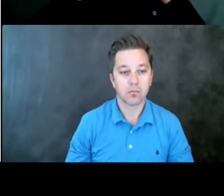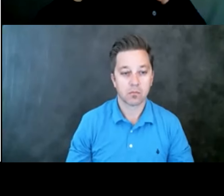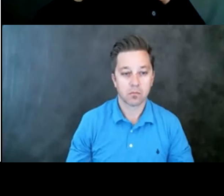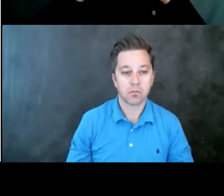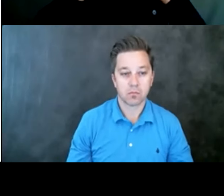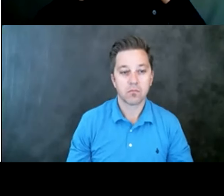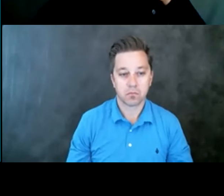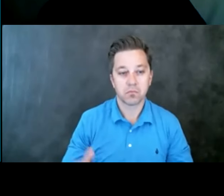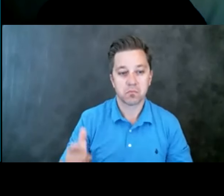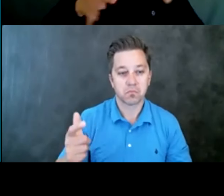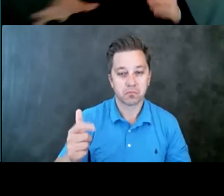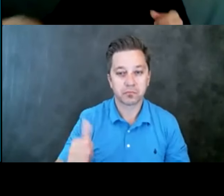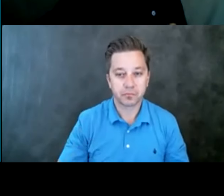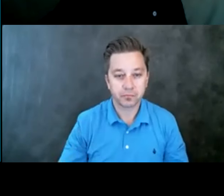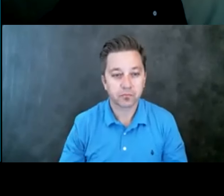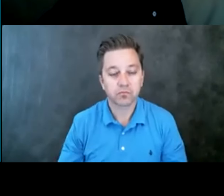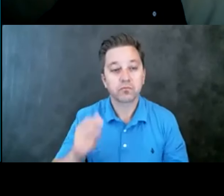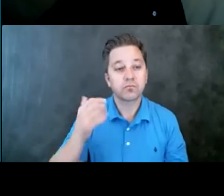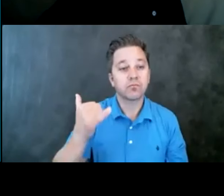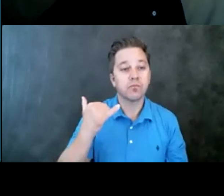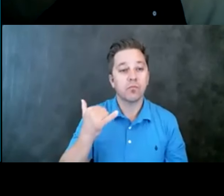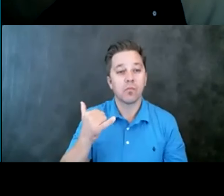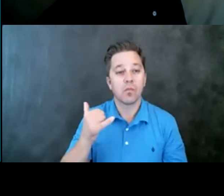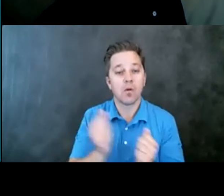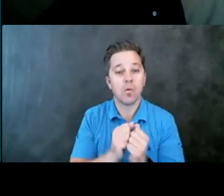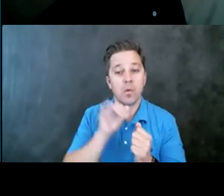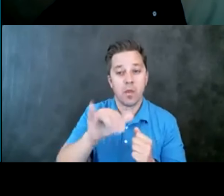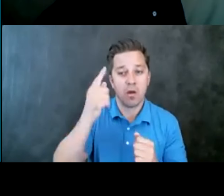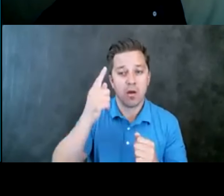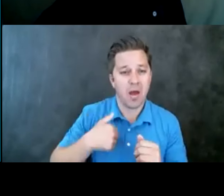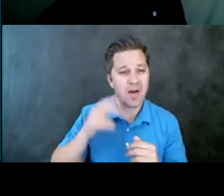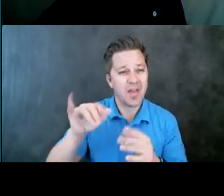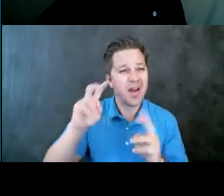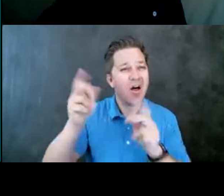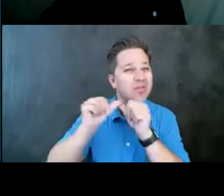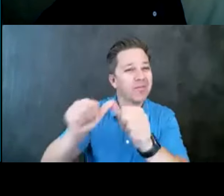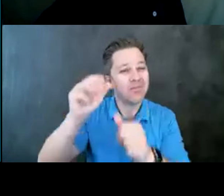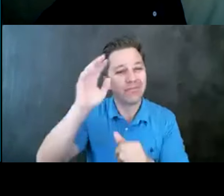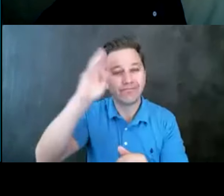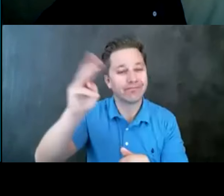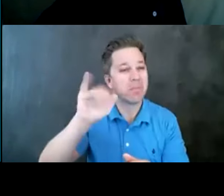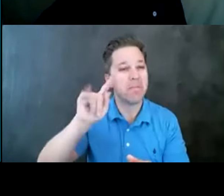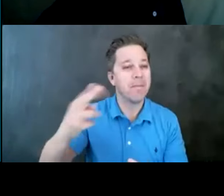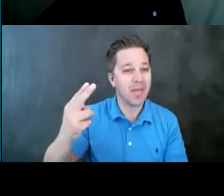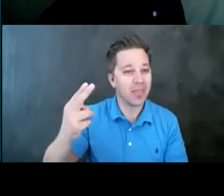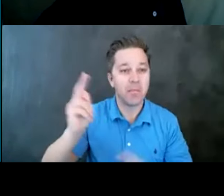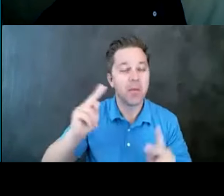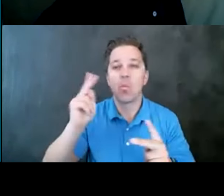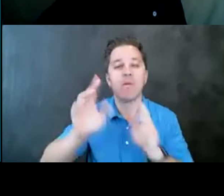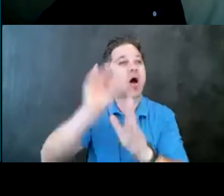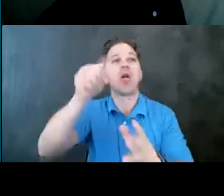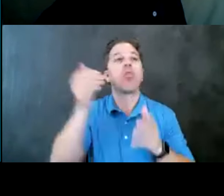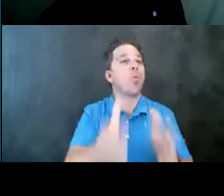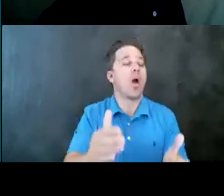Now, with that, again, there's this myth, there's this perpetuating myth out there, which is that, well, people just find another way. If